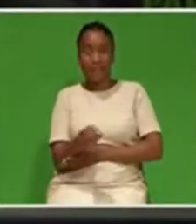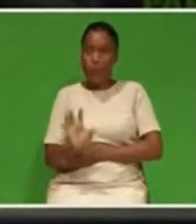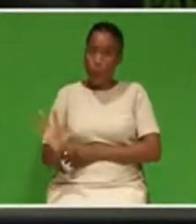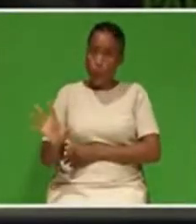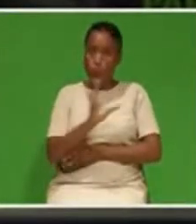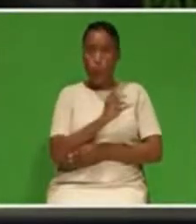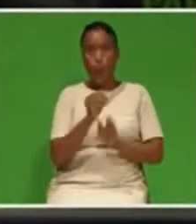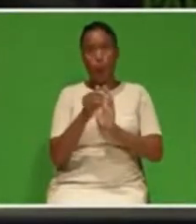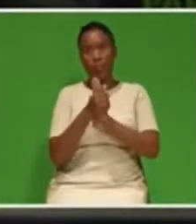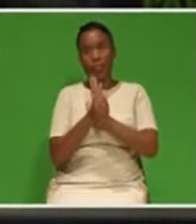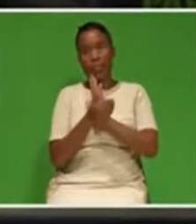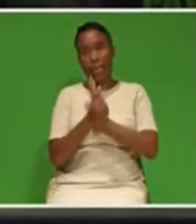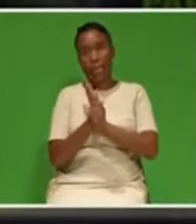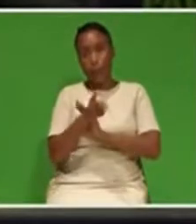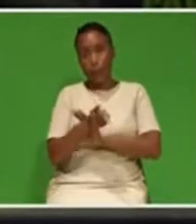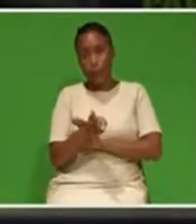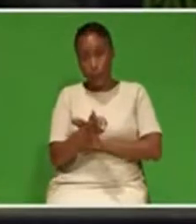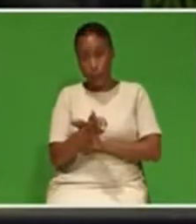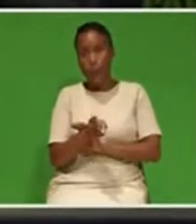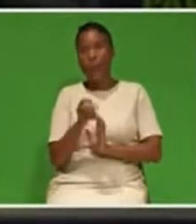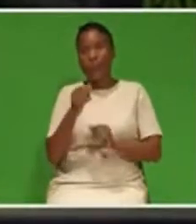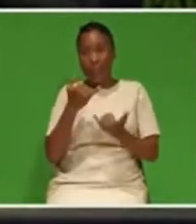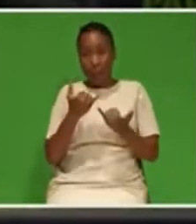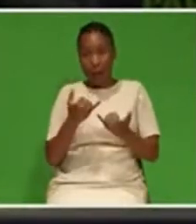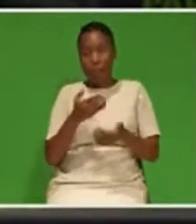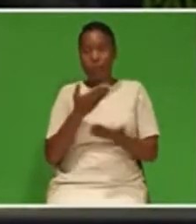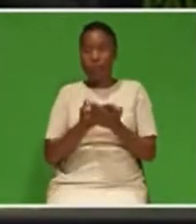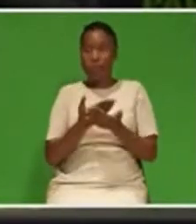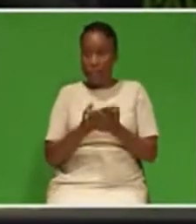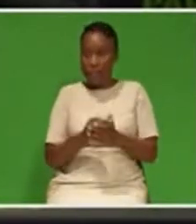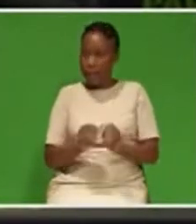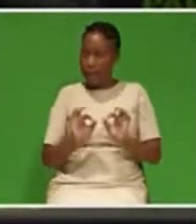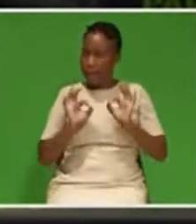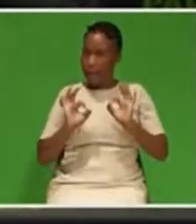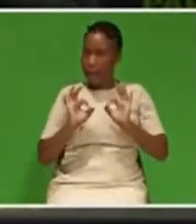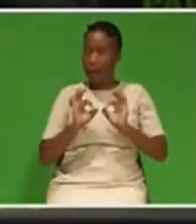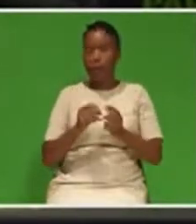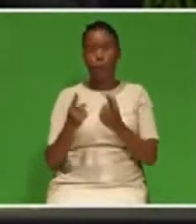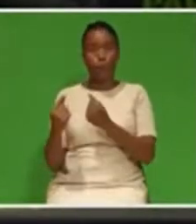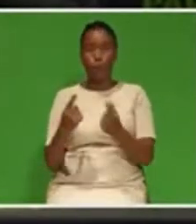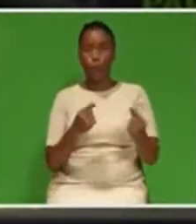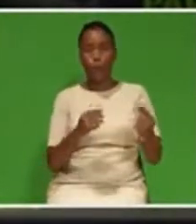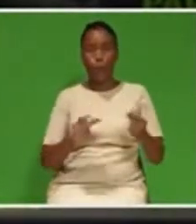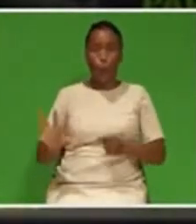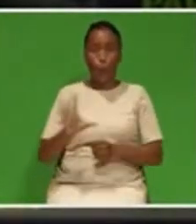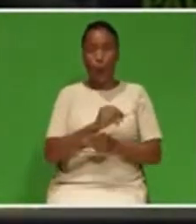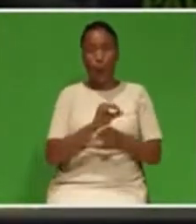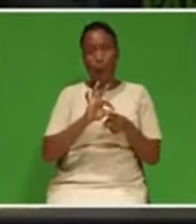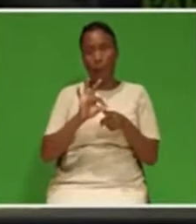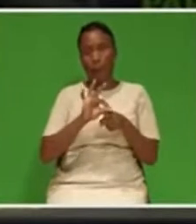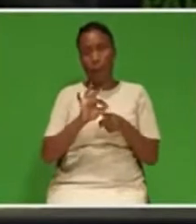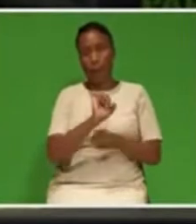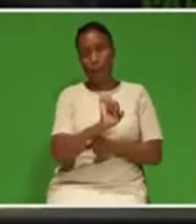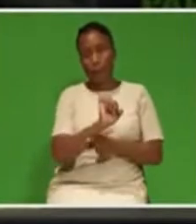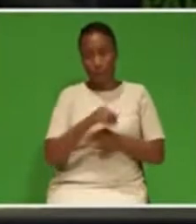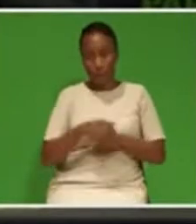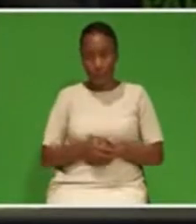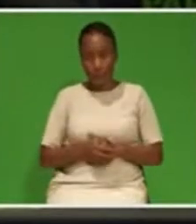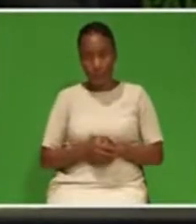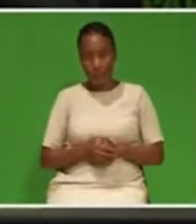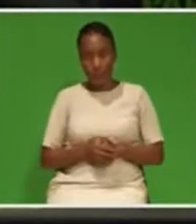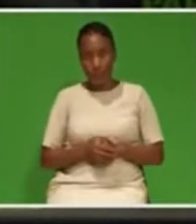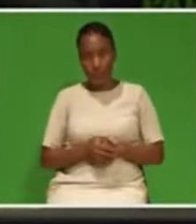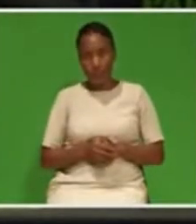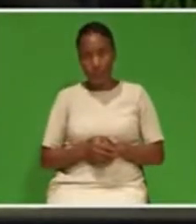skills that it can master to be able to execute all its plans. We are